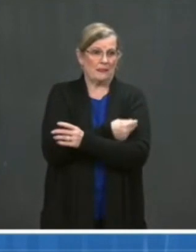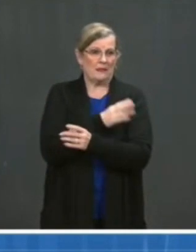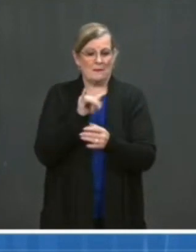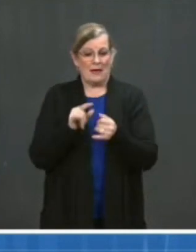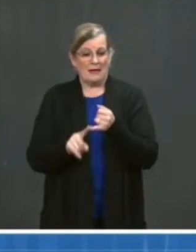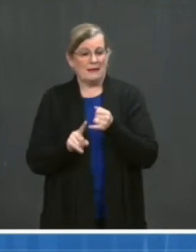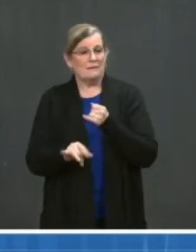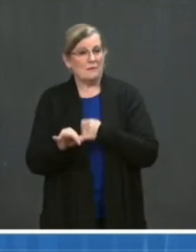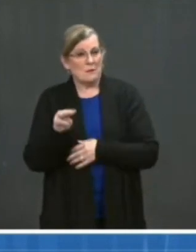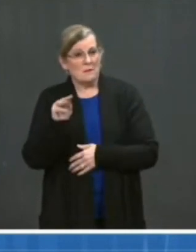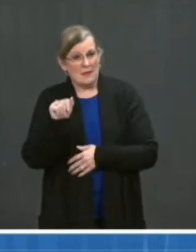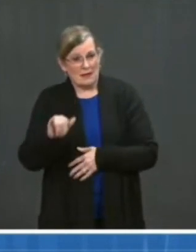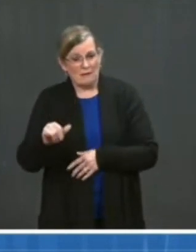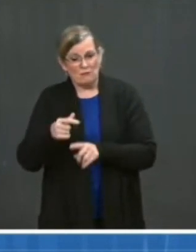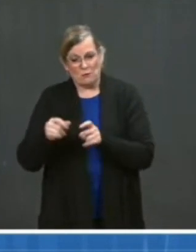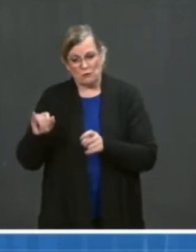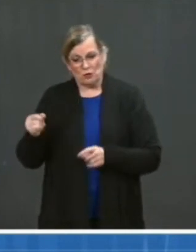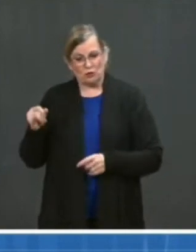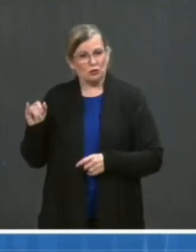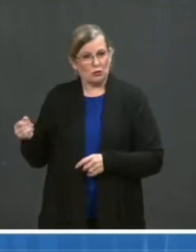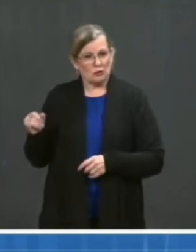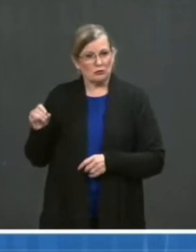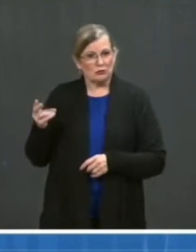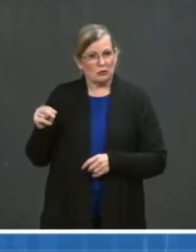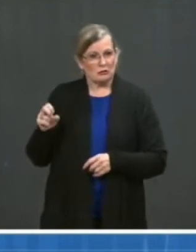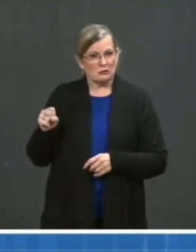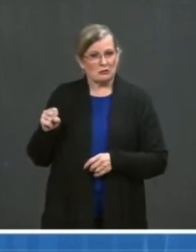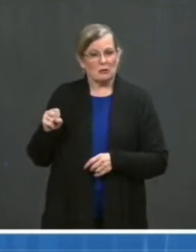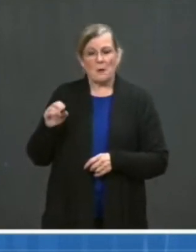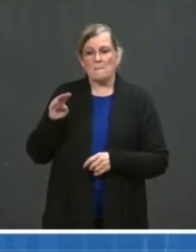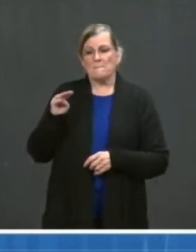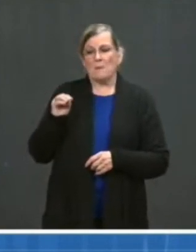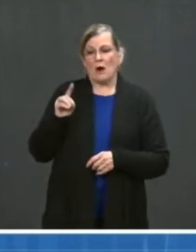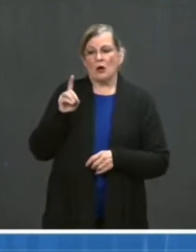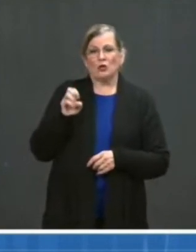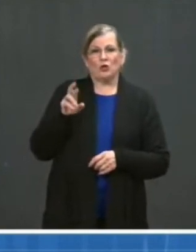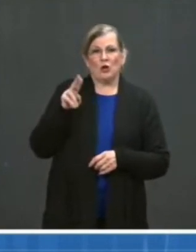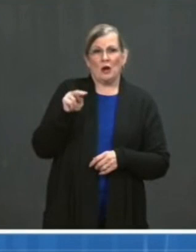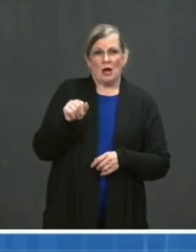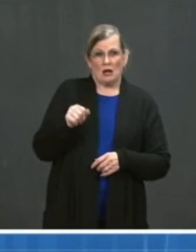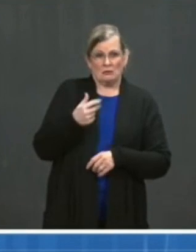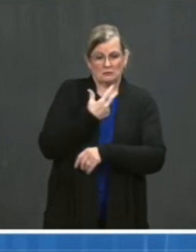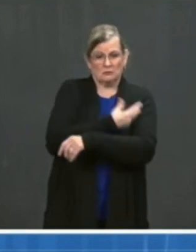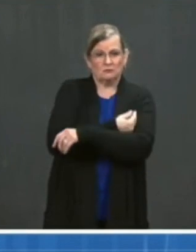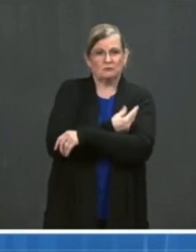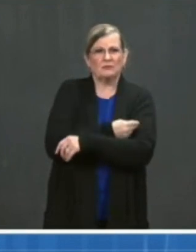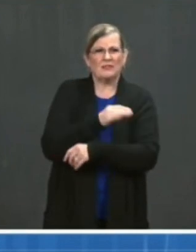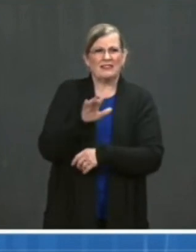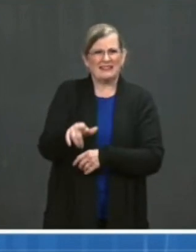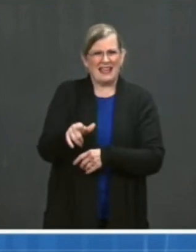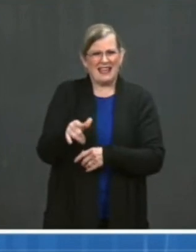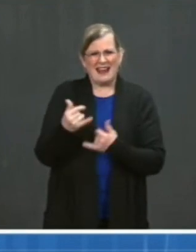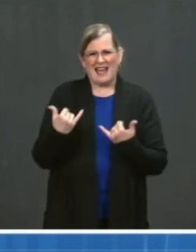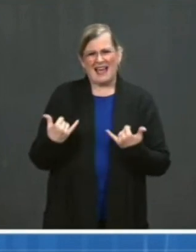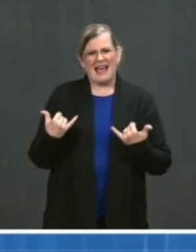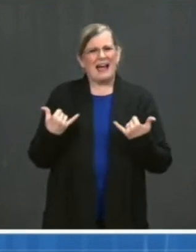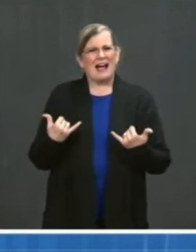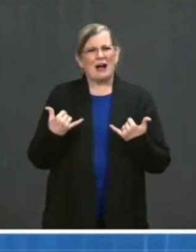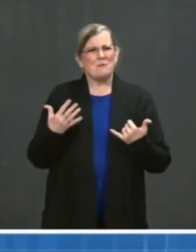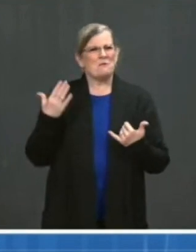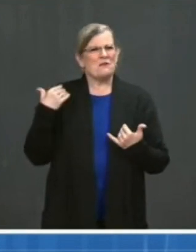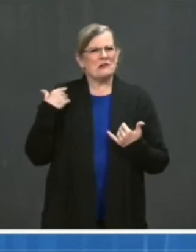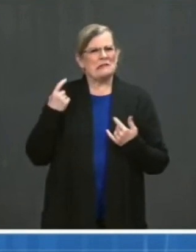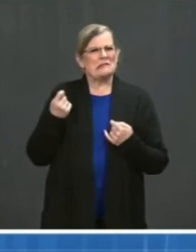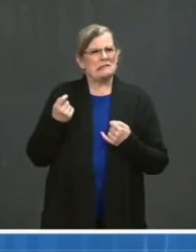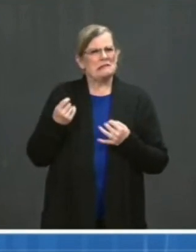So Moderna and Pfizer are now in a steady cadence week to week. That's not something that Johnson & Johnson has yet achieved. So 20